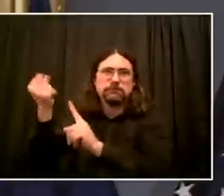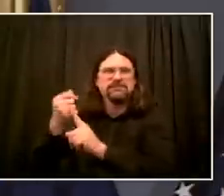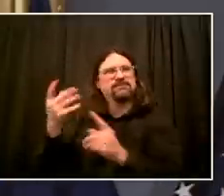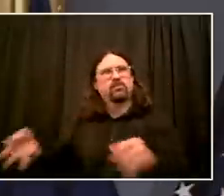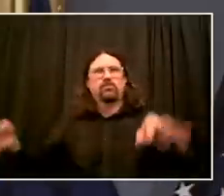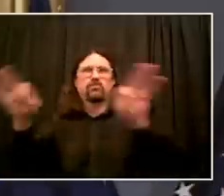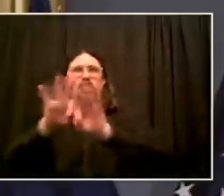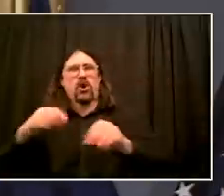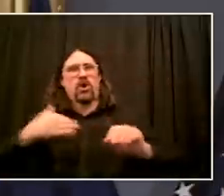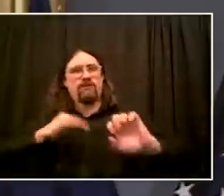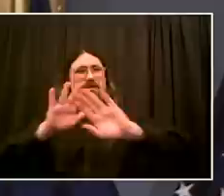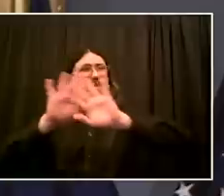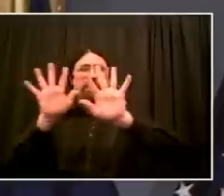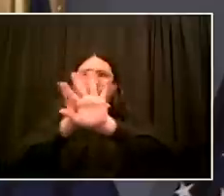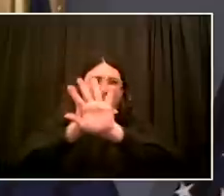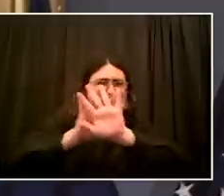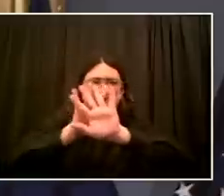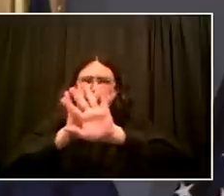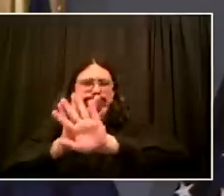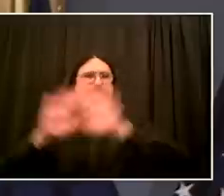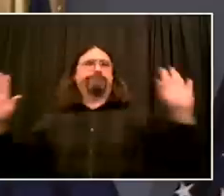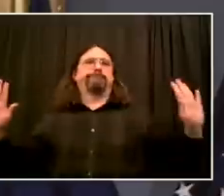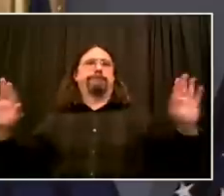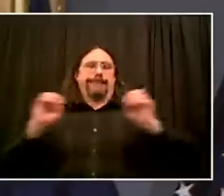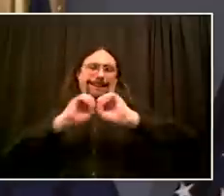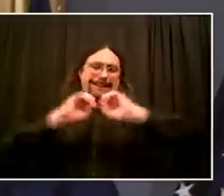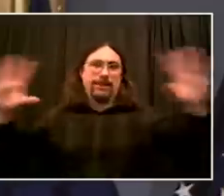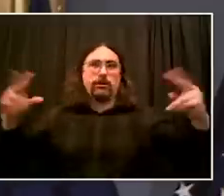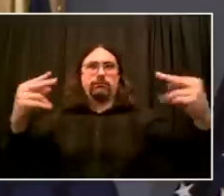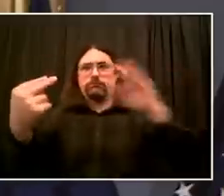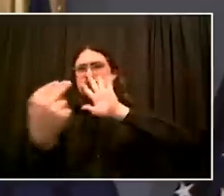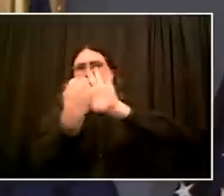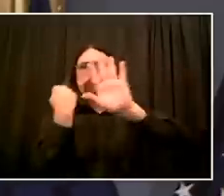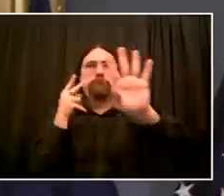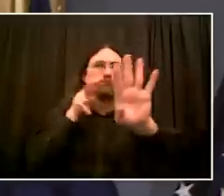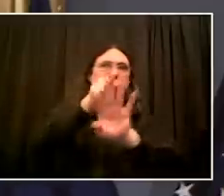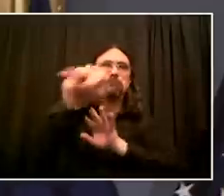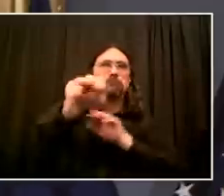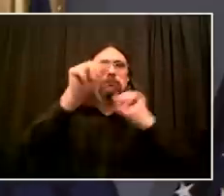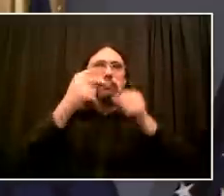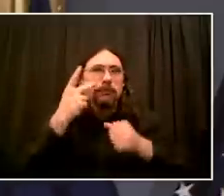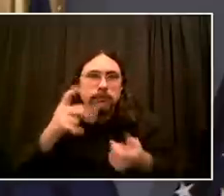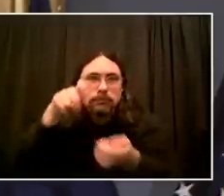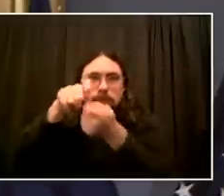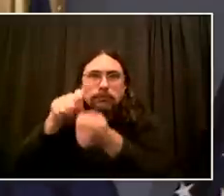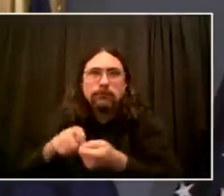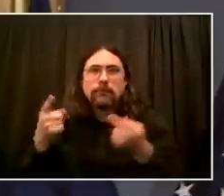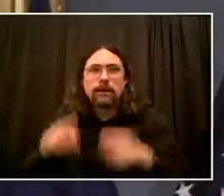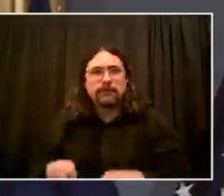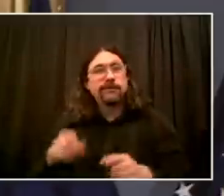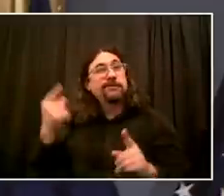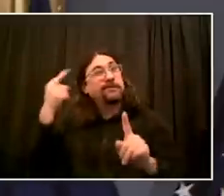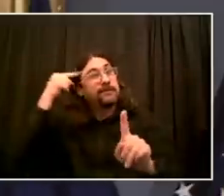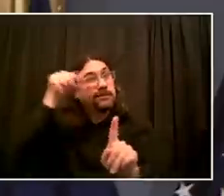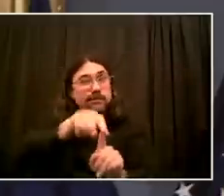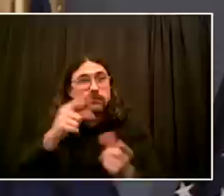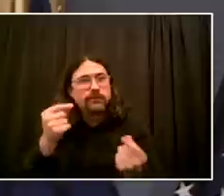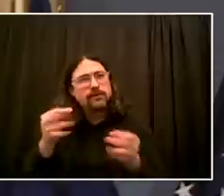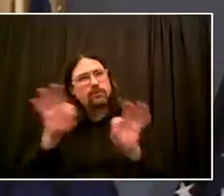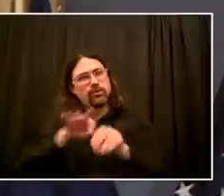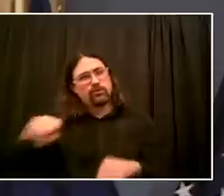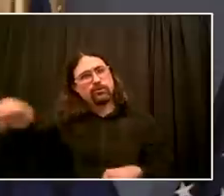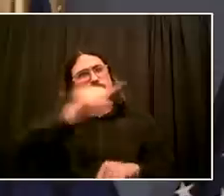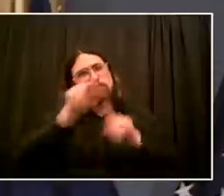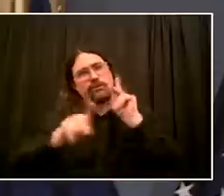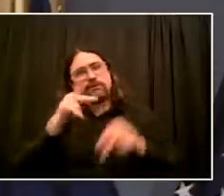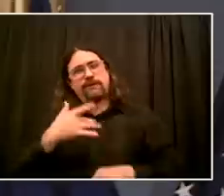huge step forward for the people of this city. Second, we need to do more to take our current approach to